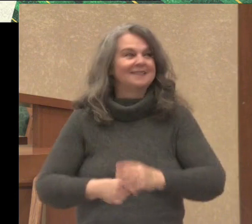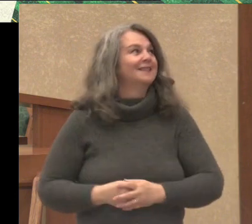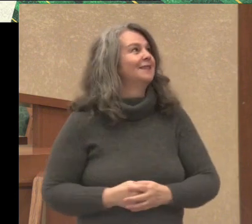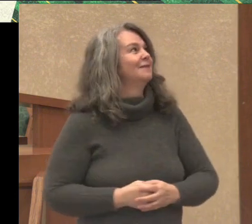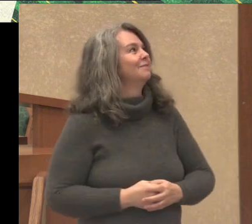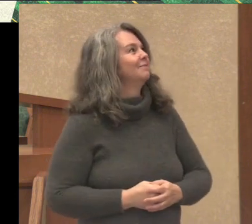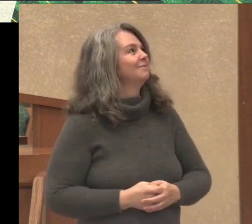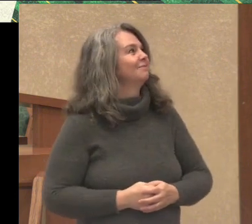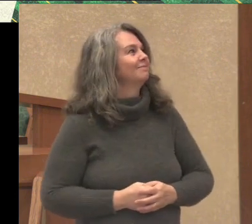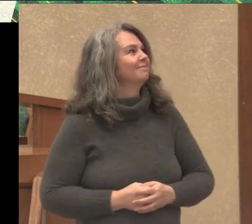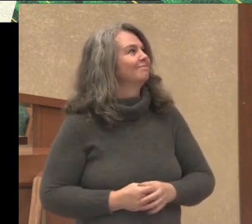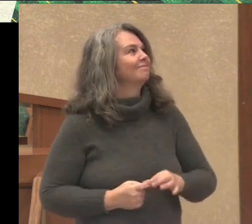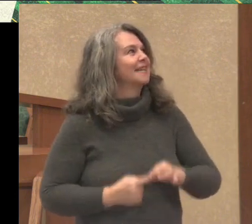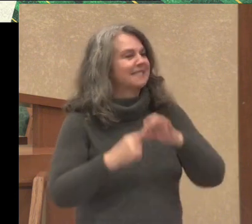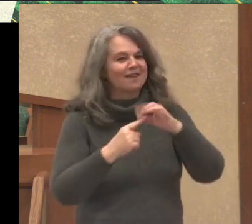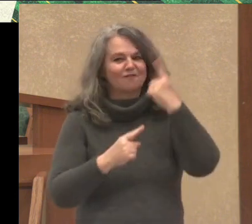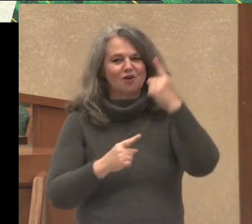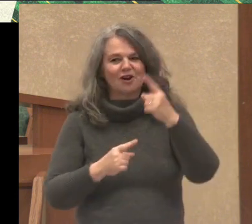Except for the Vikings.